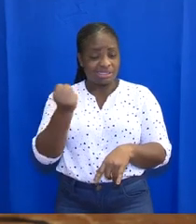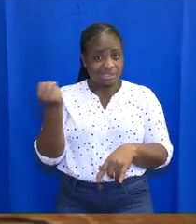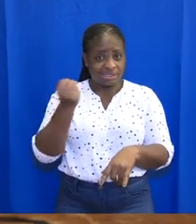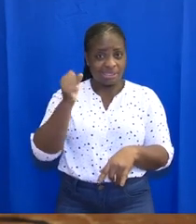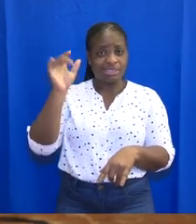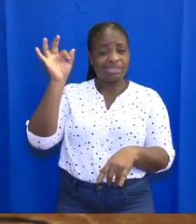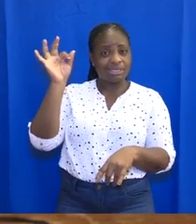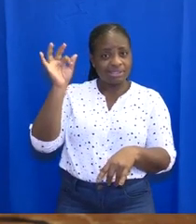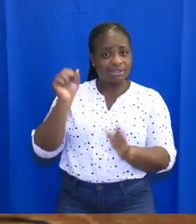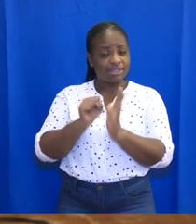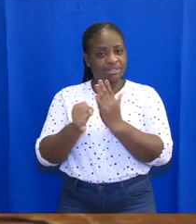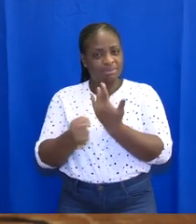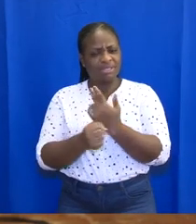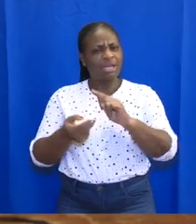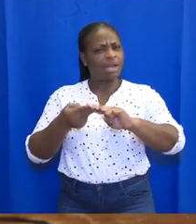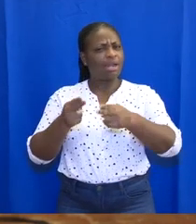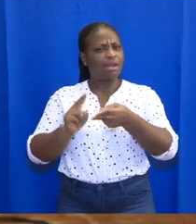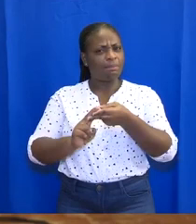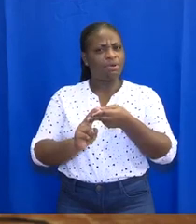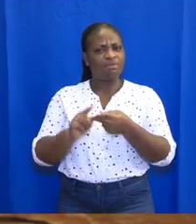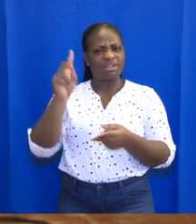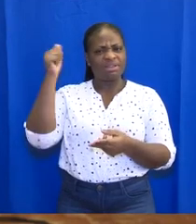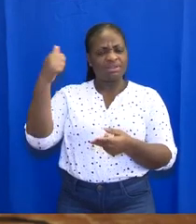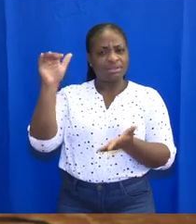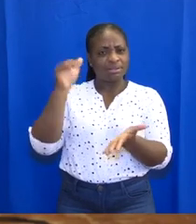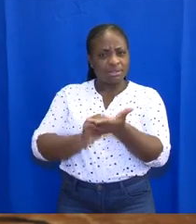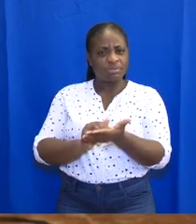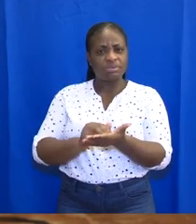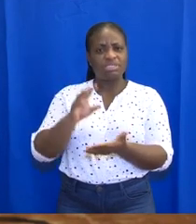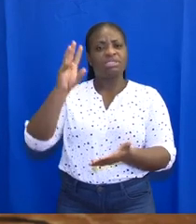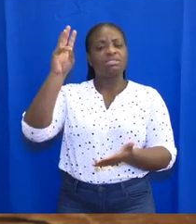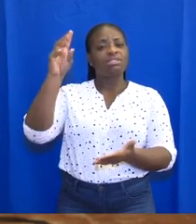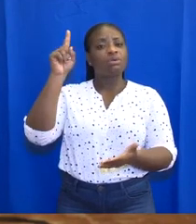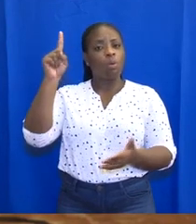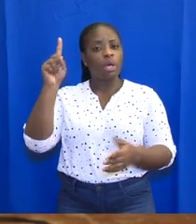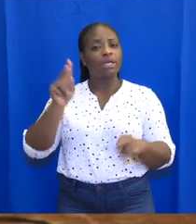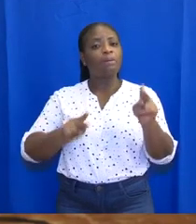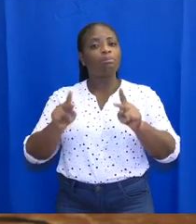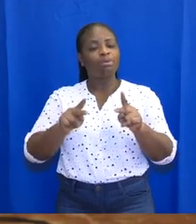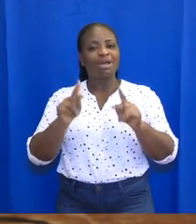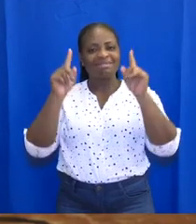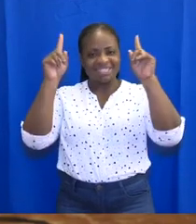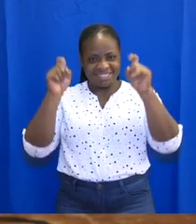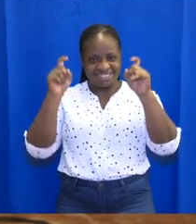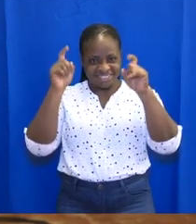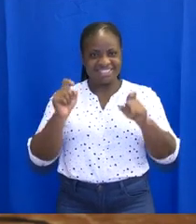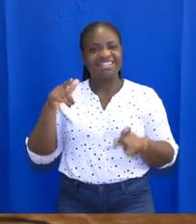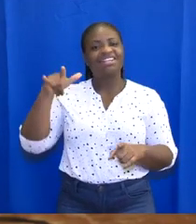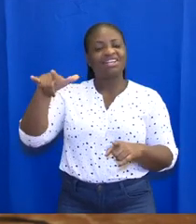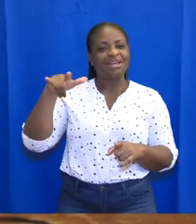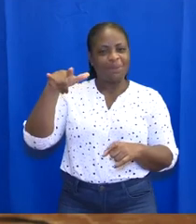September, a total of 10,061 passengers had been tested at Kutuka.